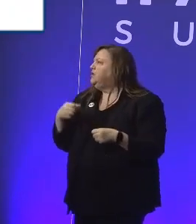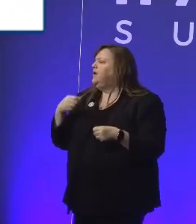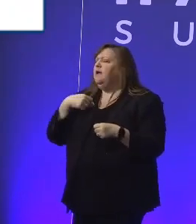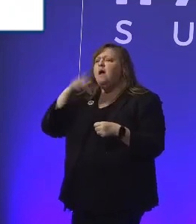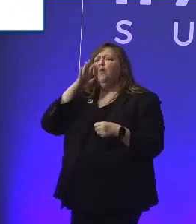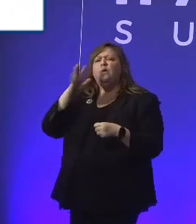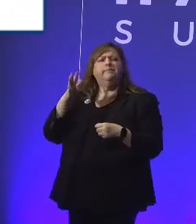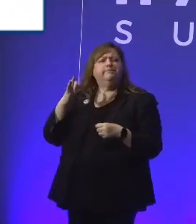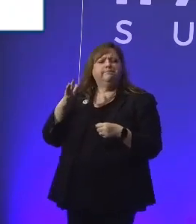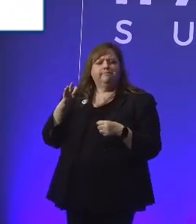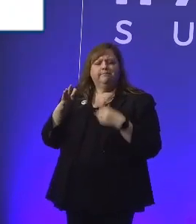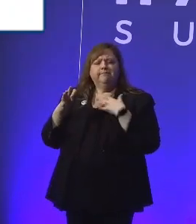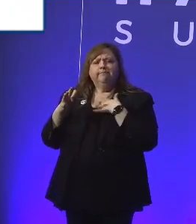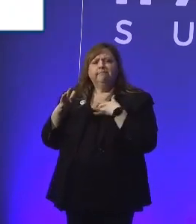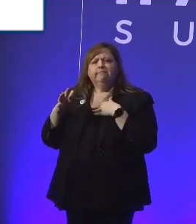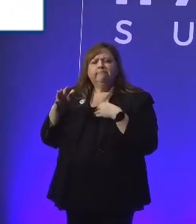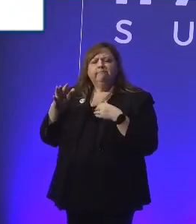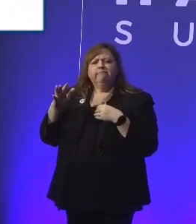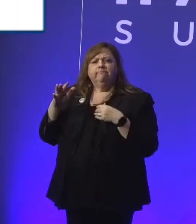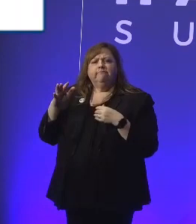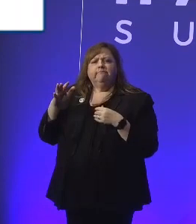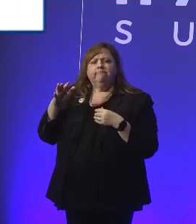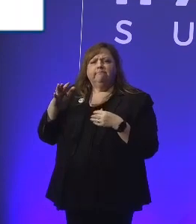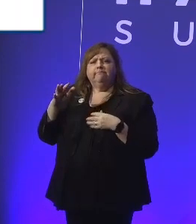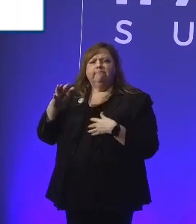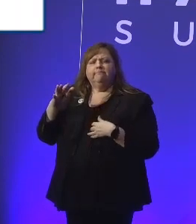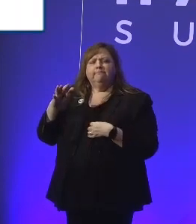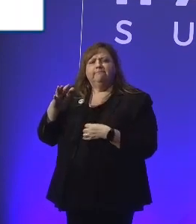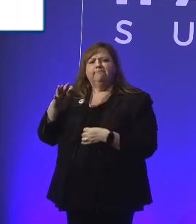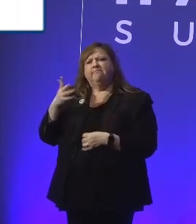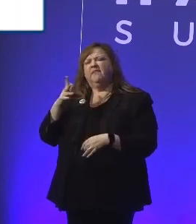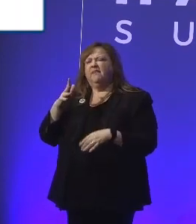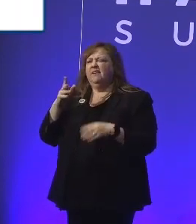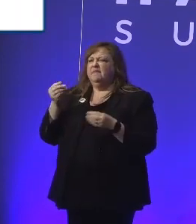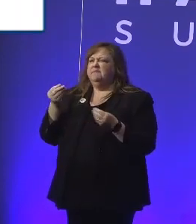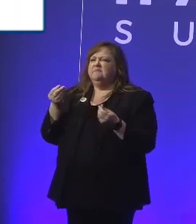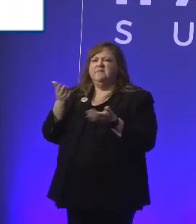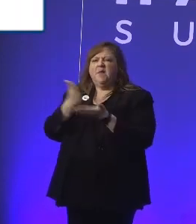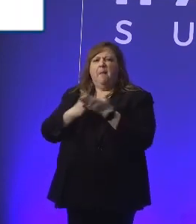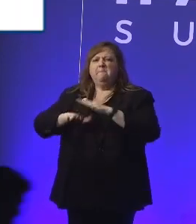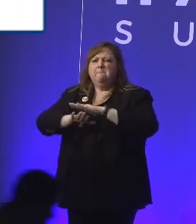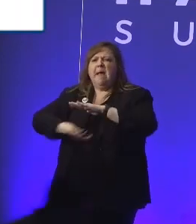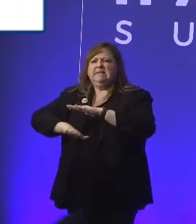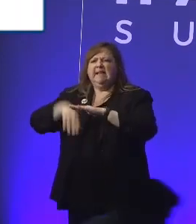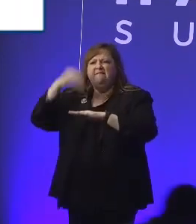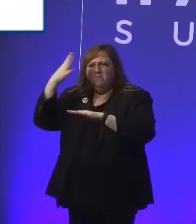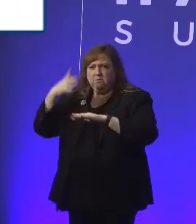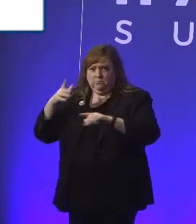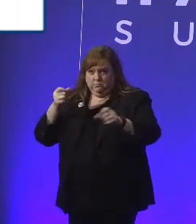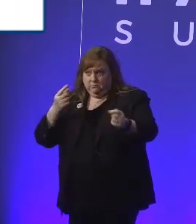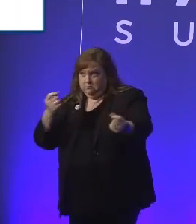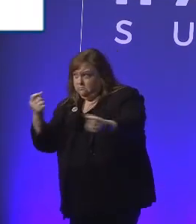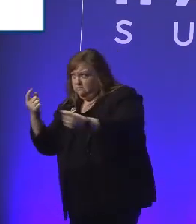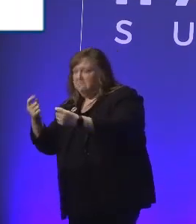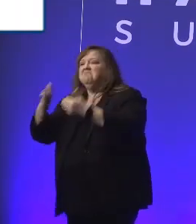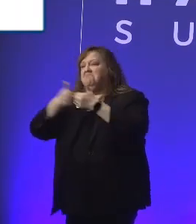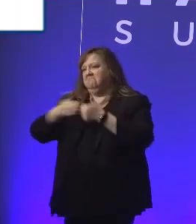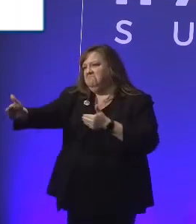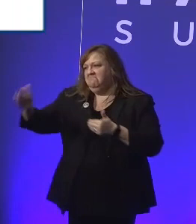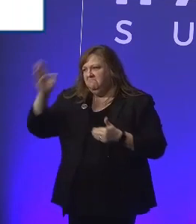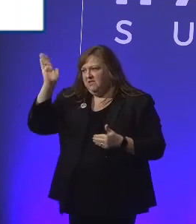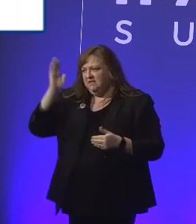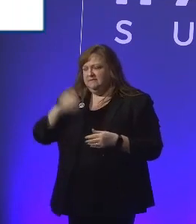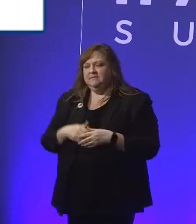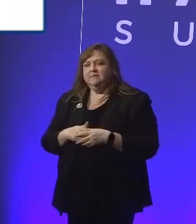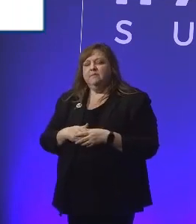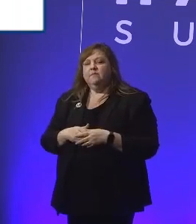base, you know, a baseline of information in front of you just to make sure we're all on the same page. But essentially